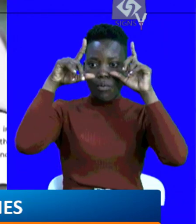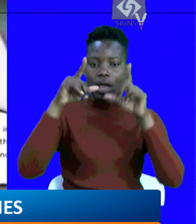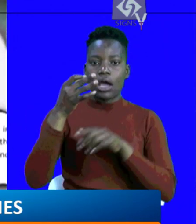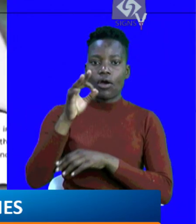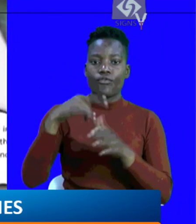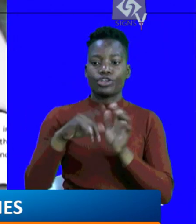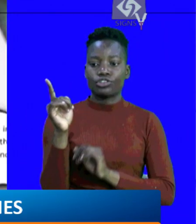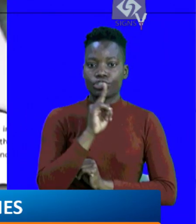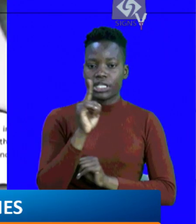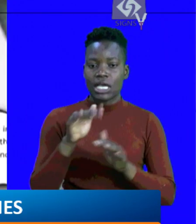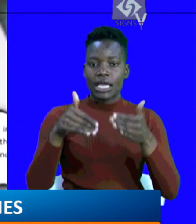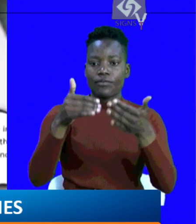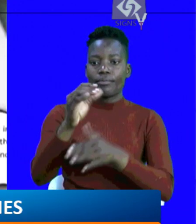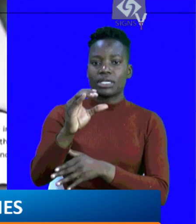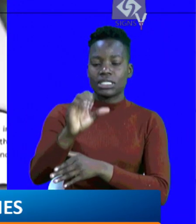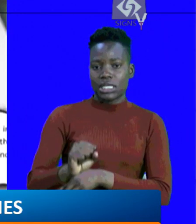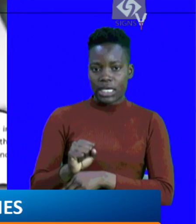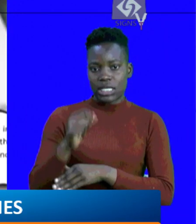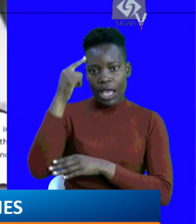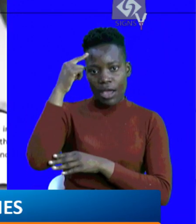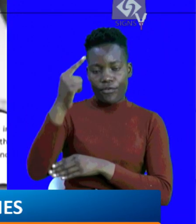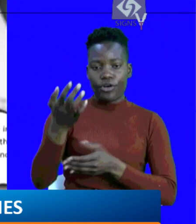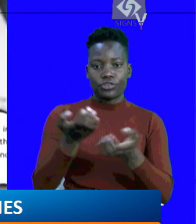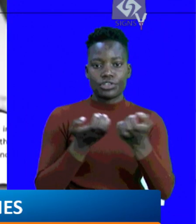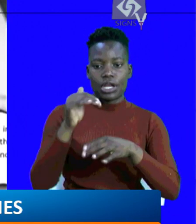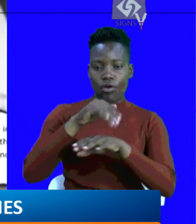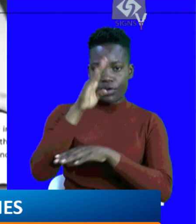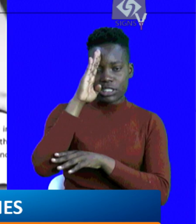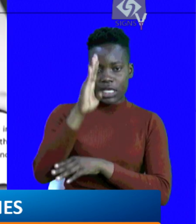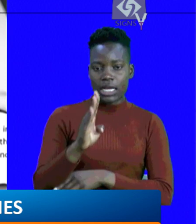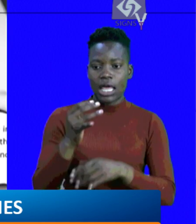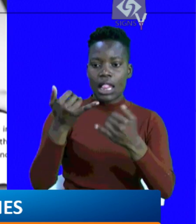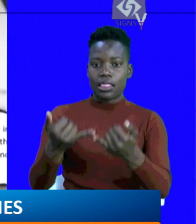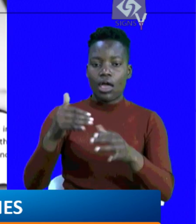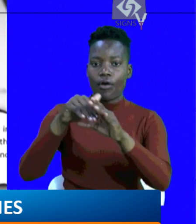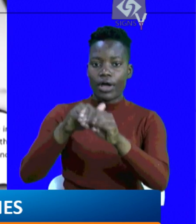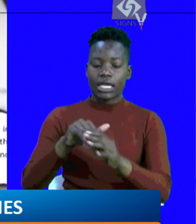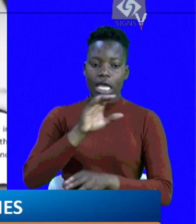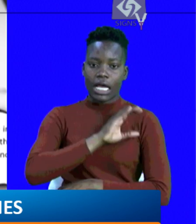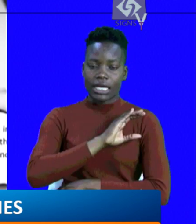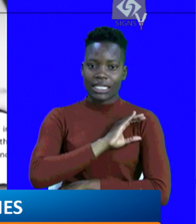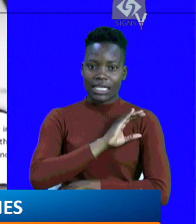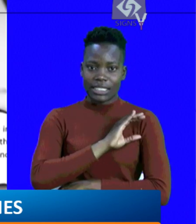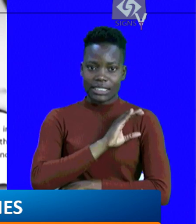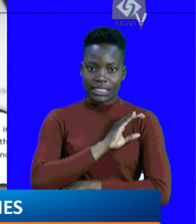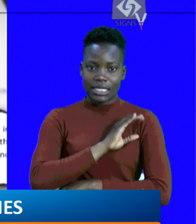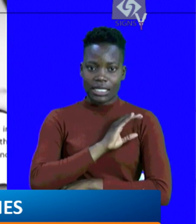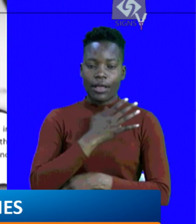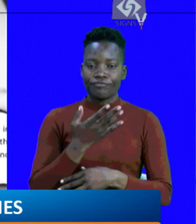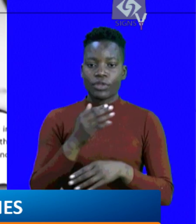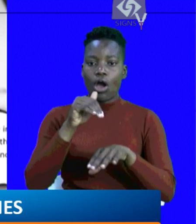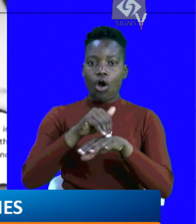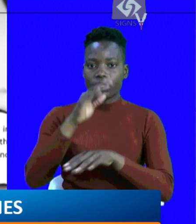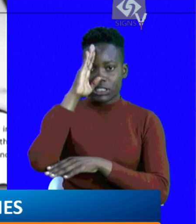threats issued by the CS for trade on Sunday. Now, in a characteristic outburst